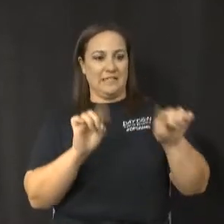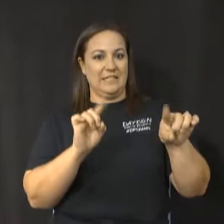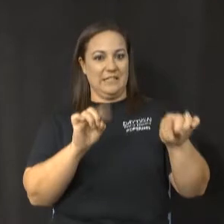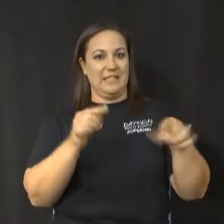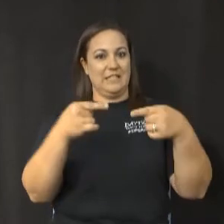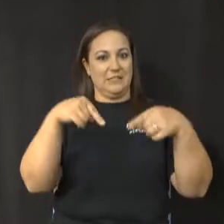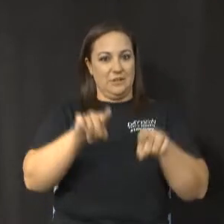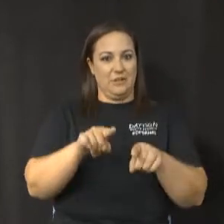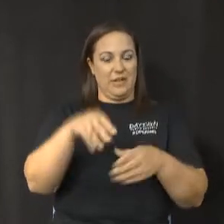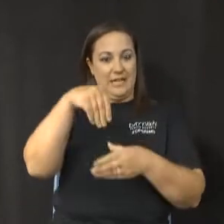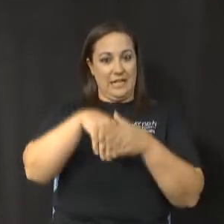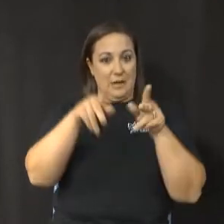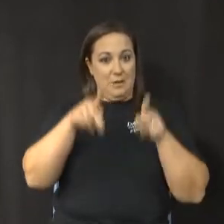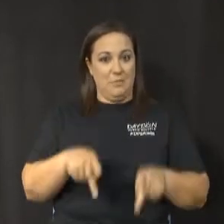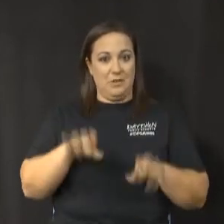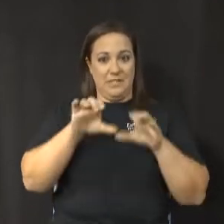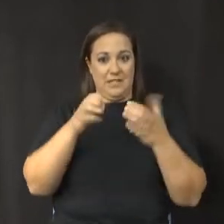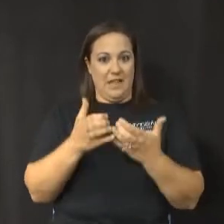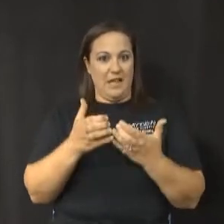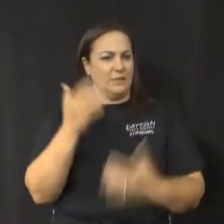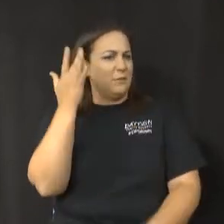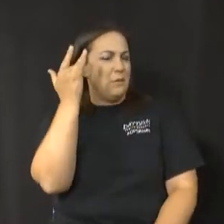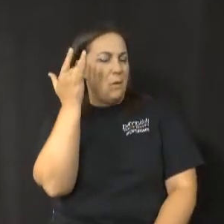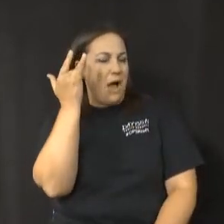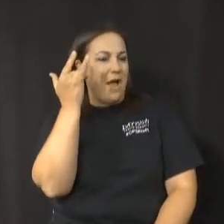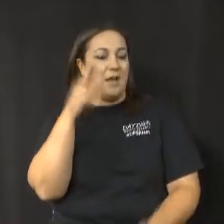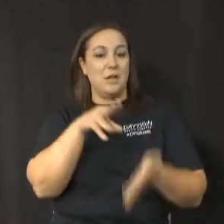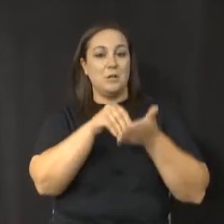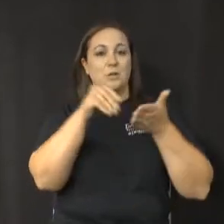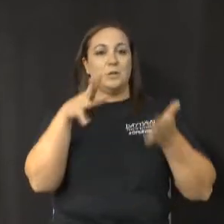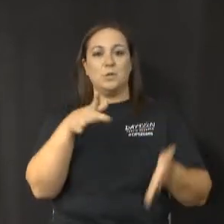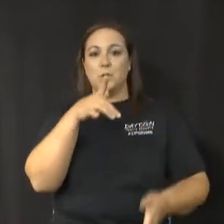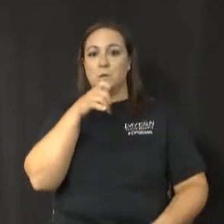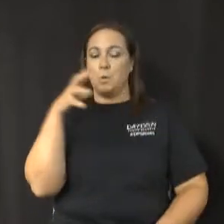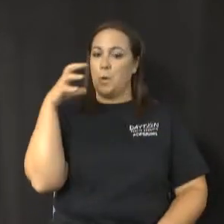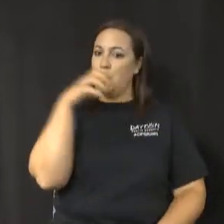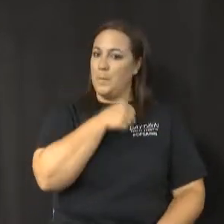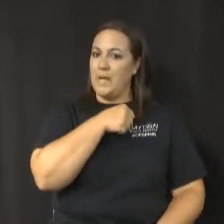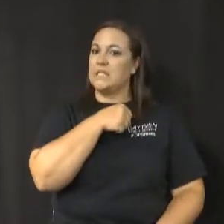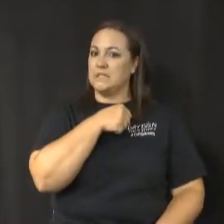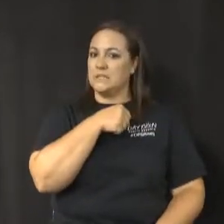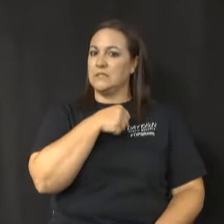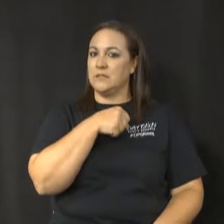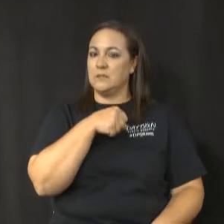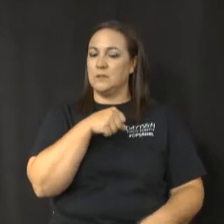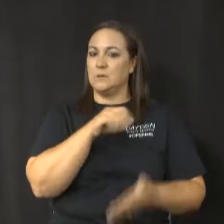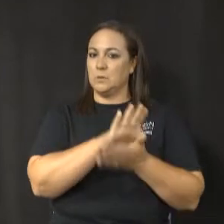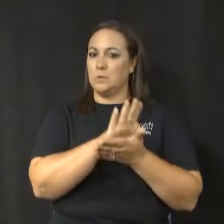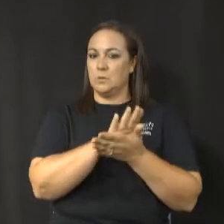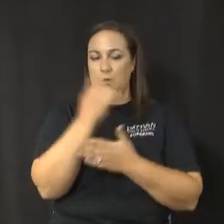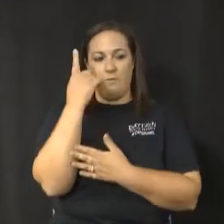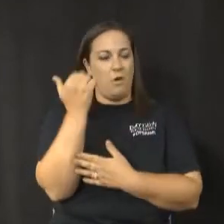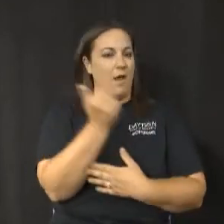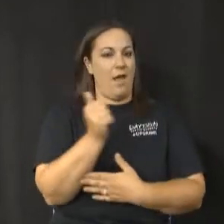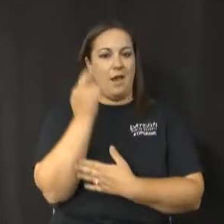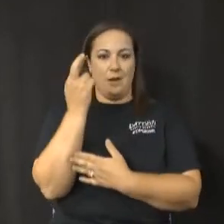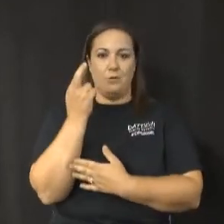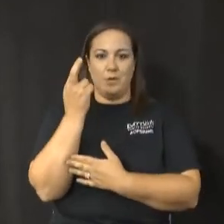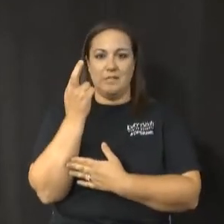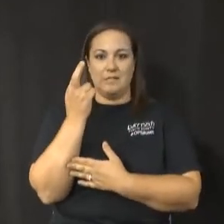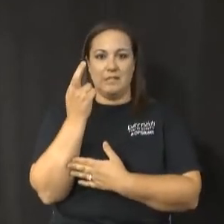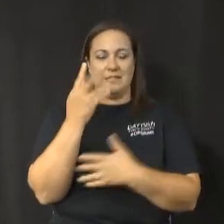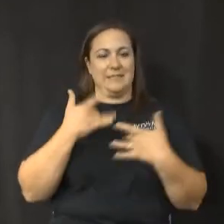classes. This is because students who miss school for any reason are more likely